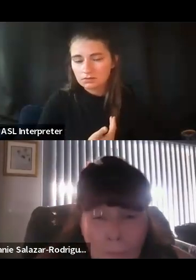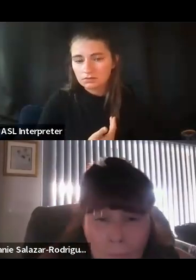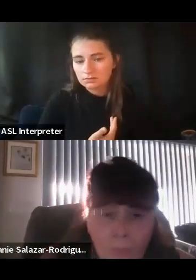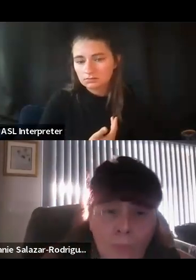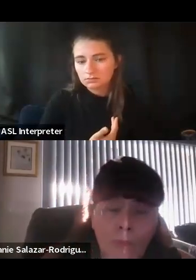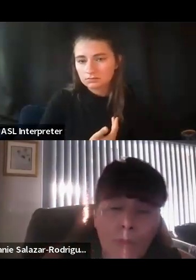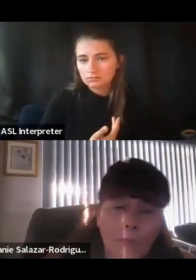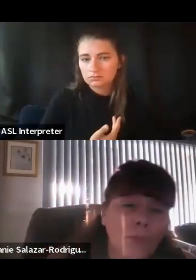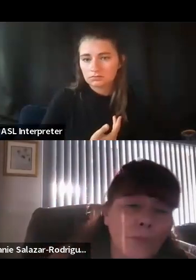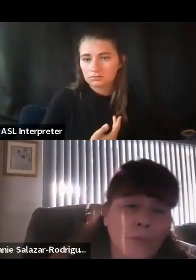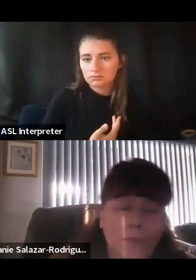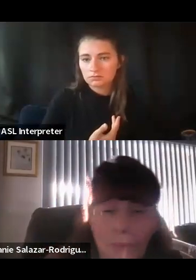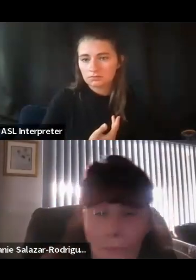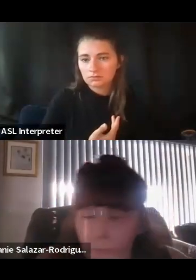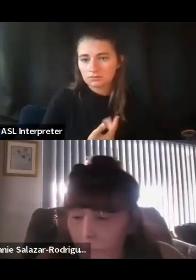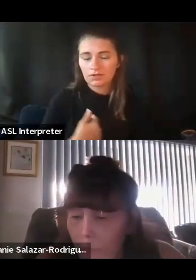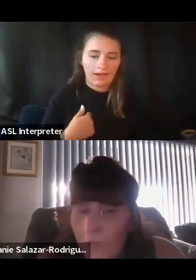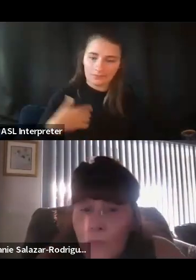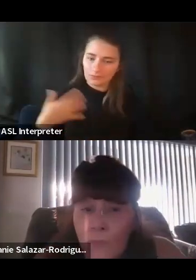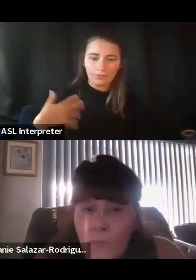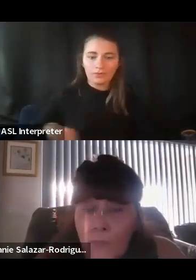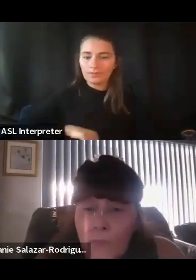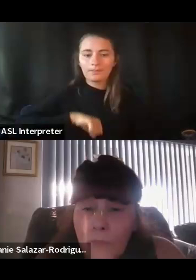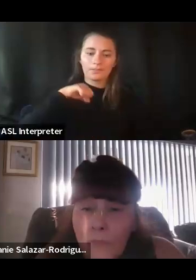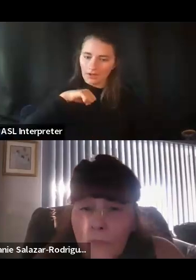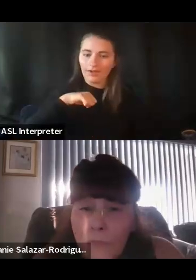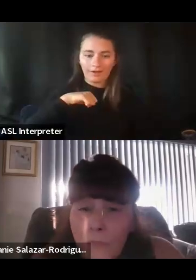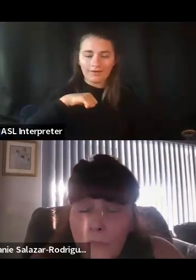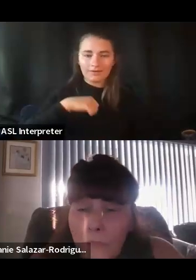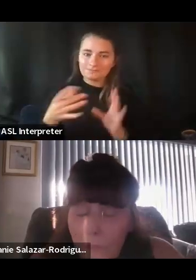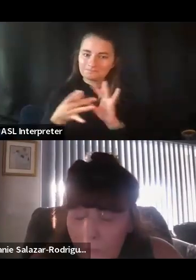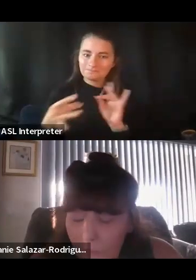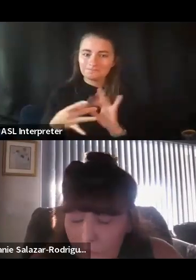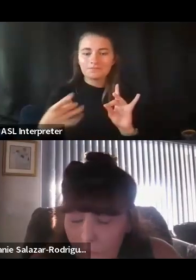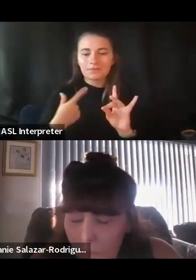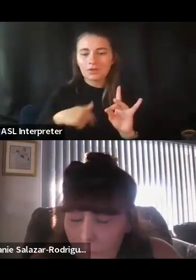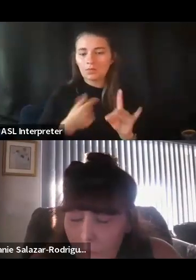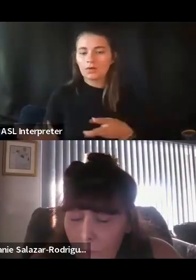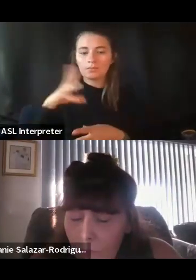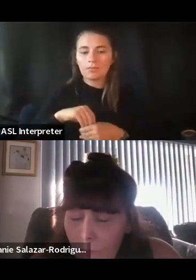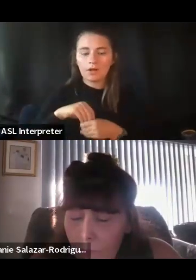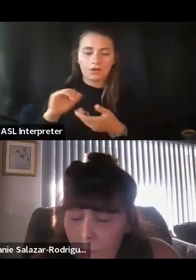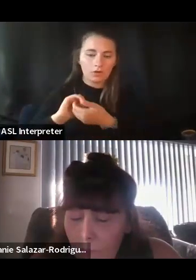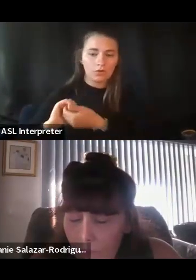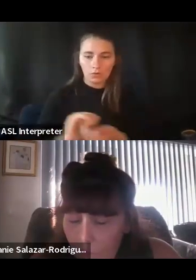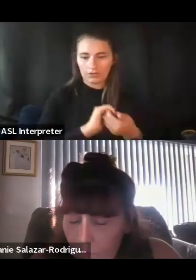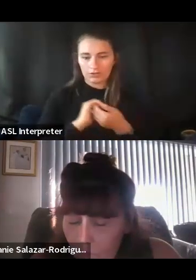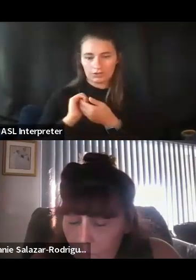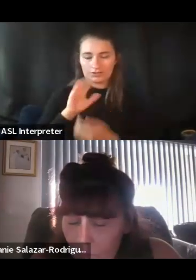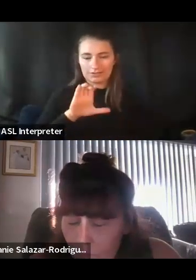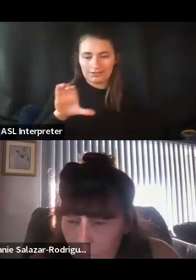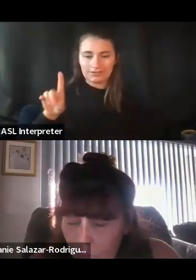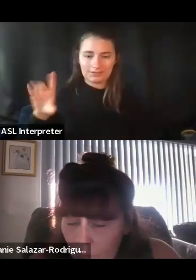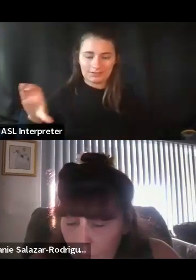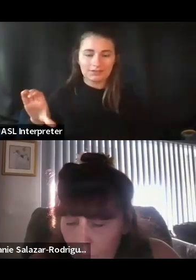love to say that we are part of the coalition that CCDC has created for